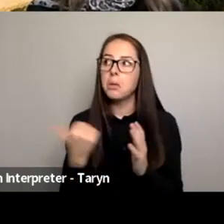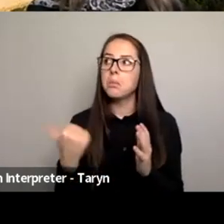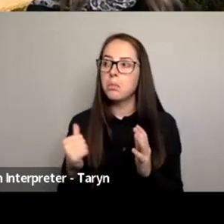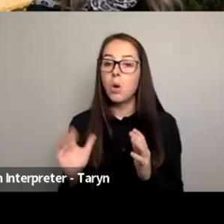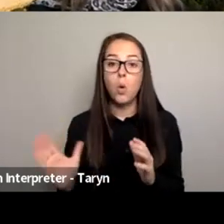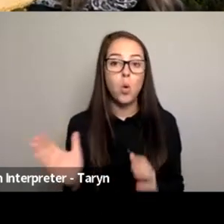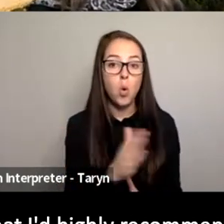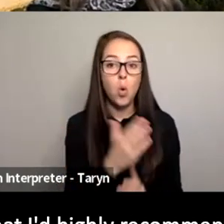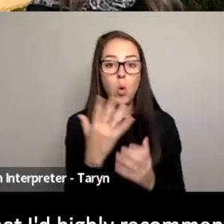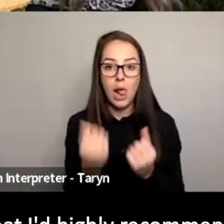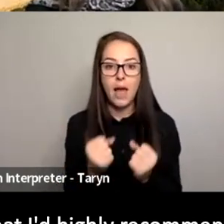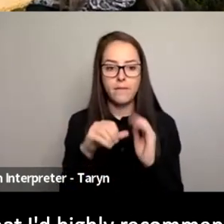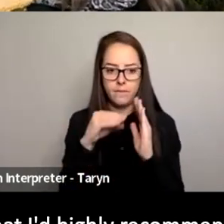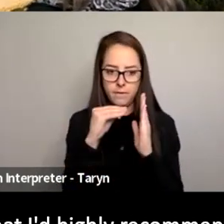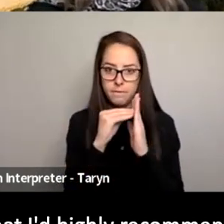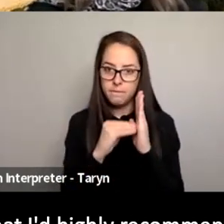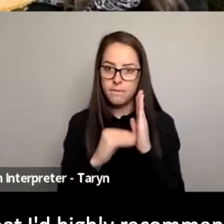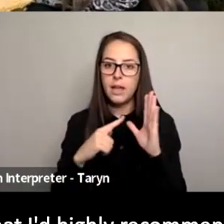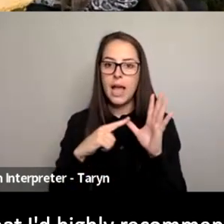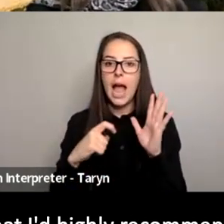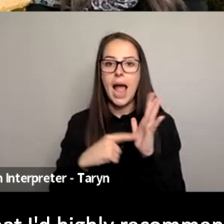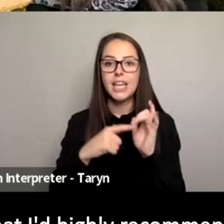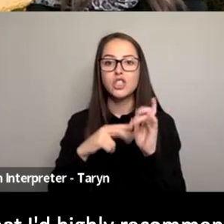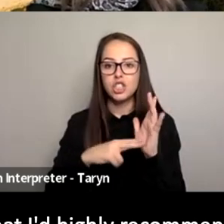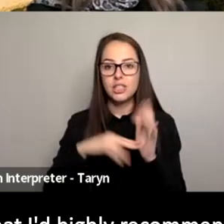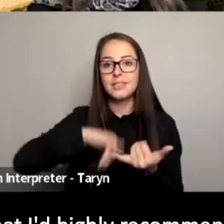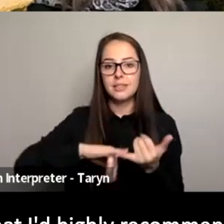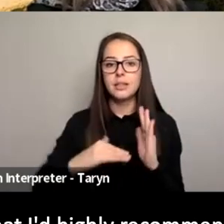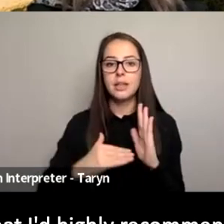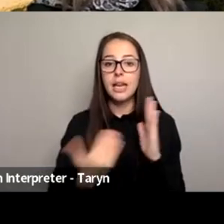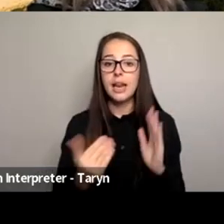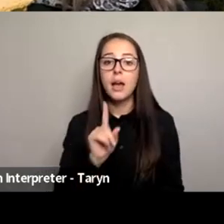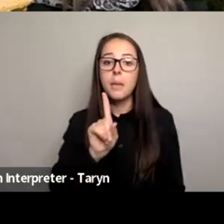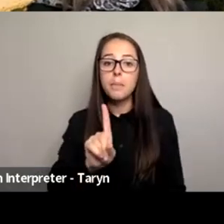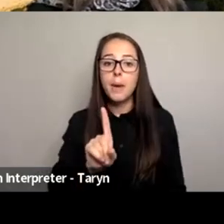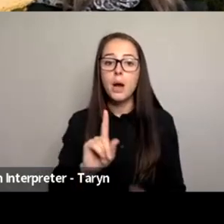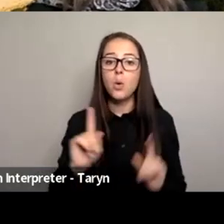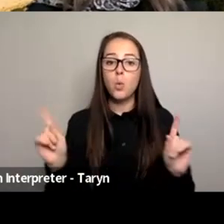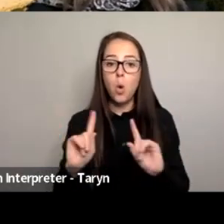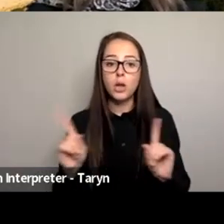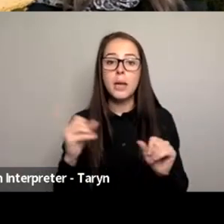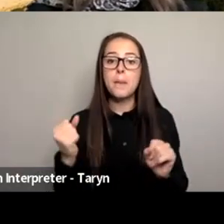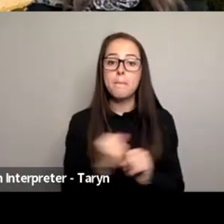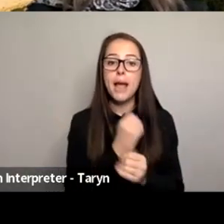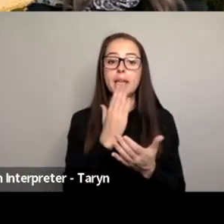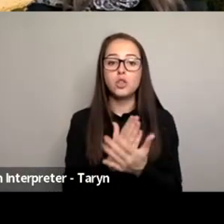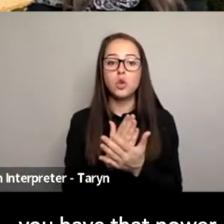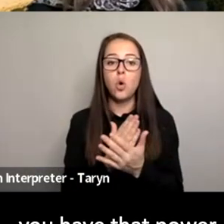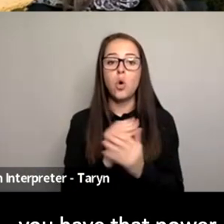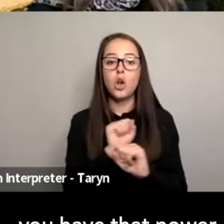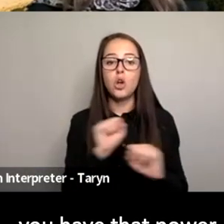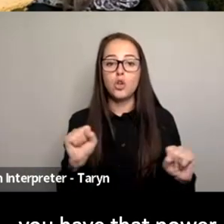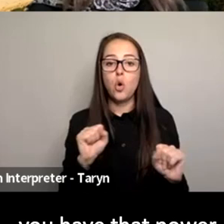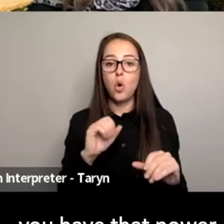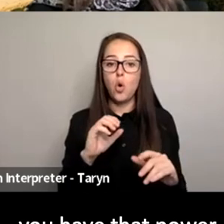But one of the other ones that I'd highly recommend is making gender equity a KPI for your CEO. You you're a counsellor. You